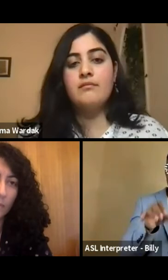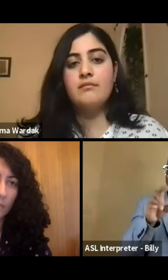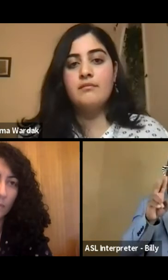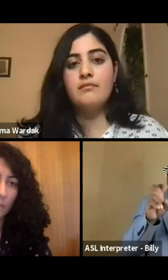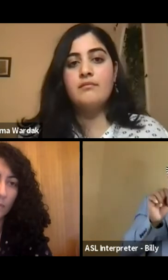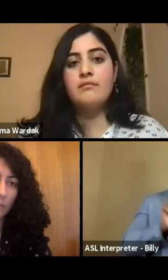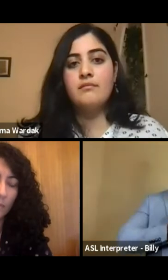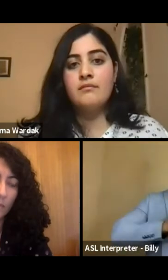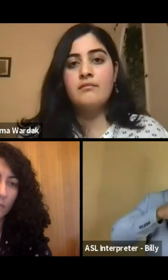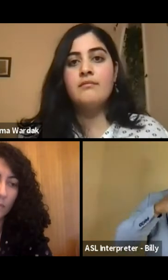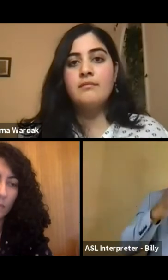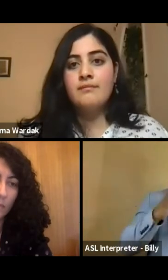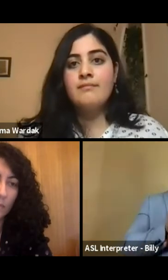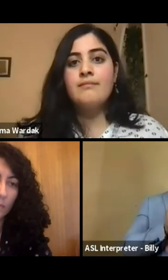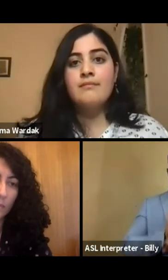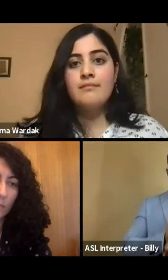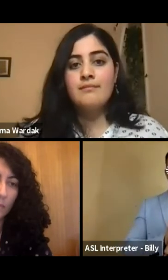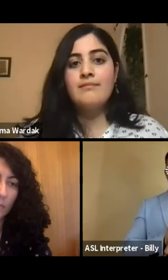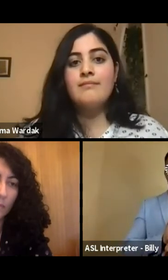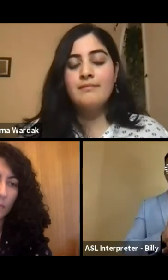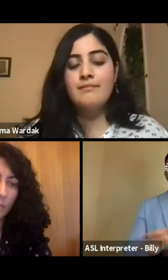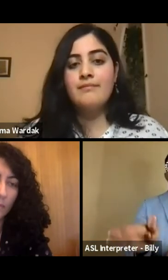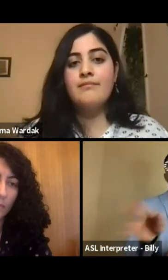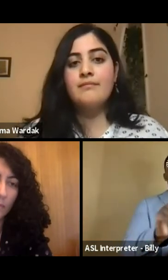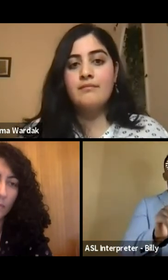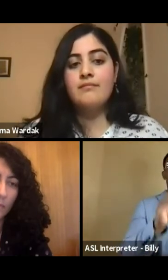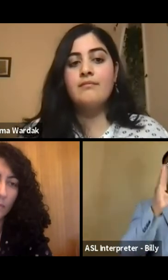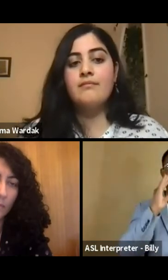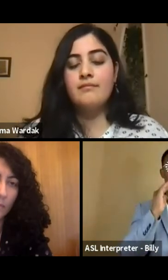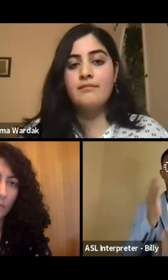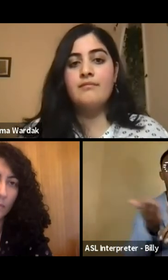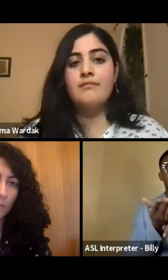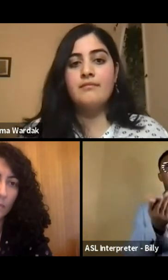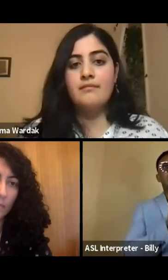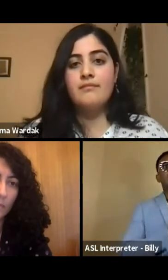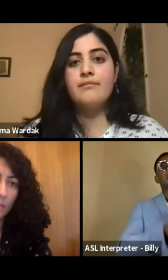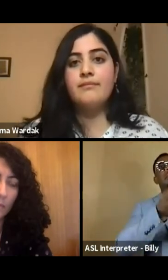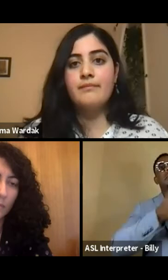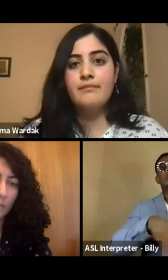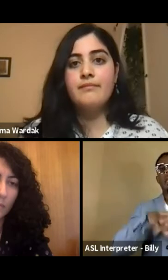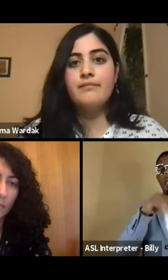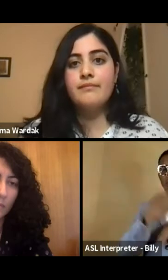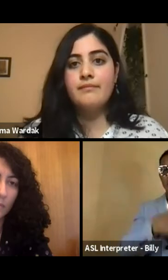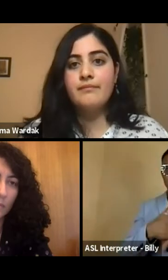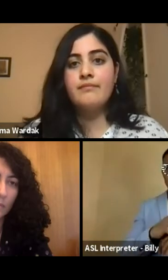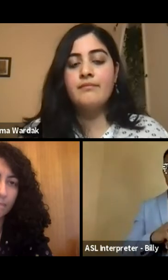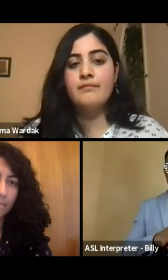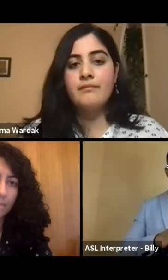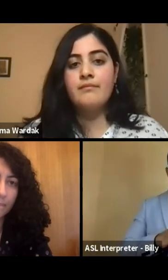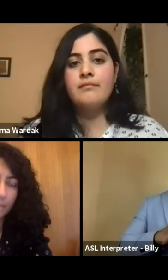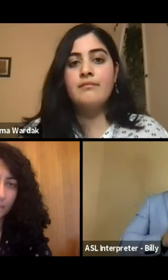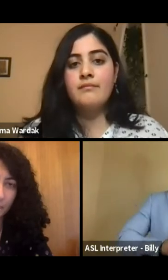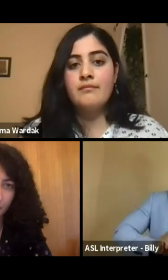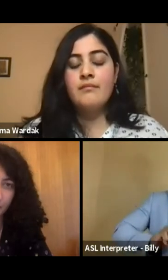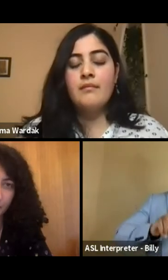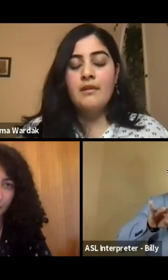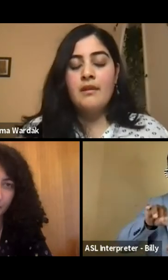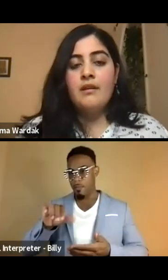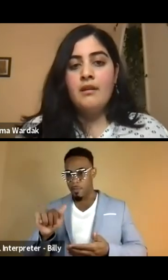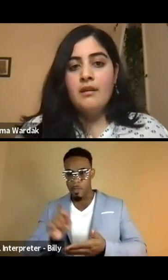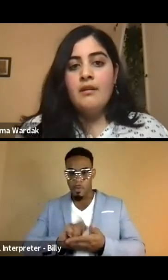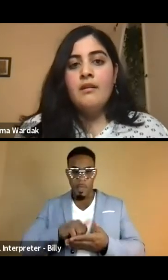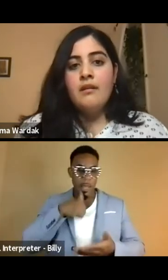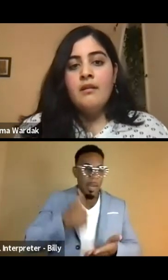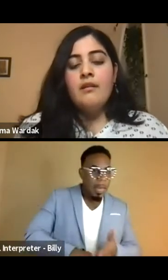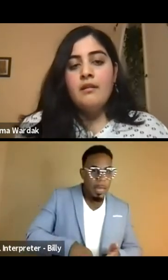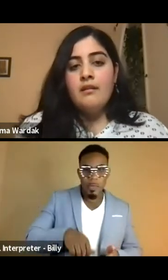so much work on their own time to get people out of the country, to write visas, to write letters,